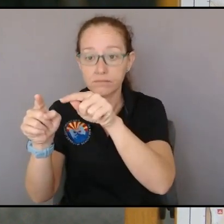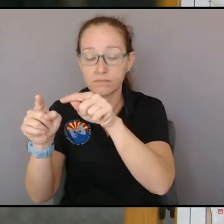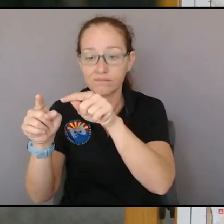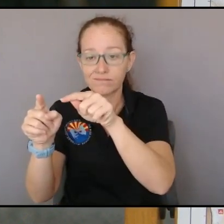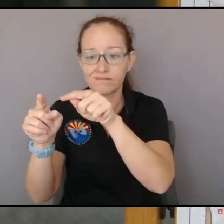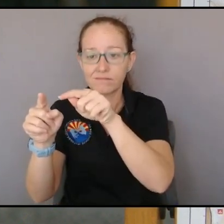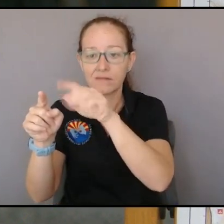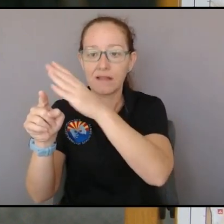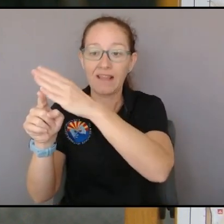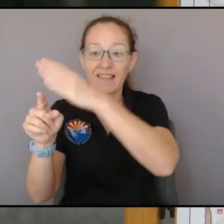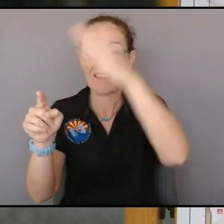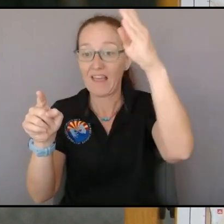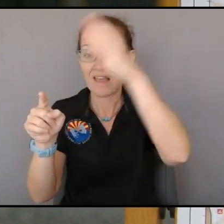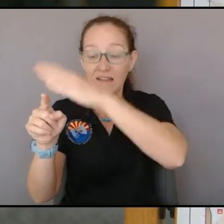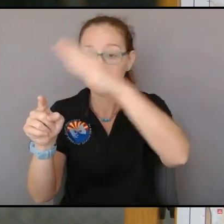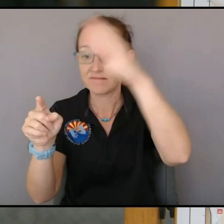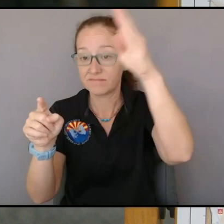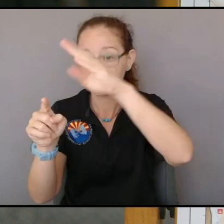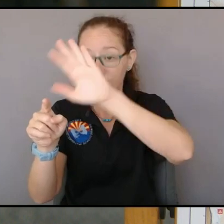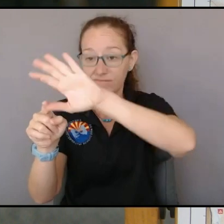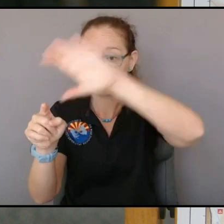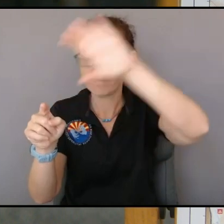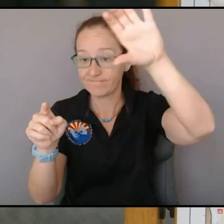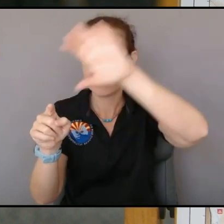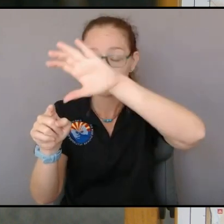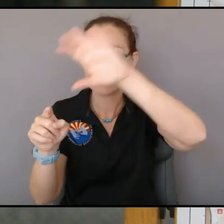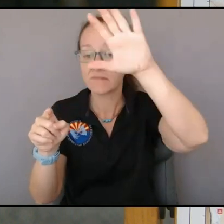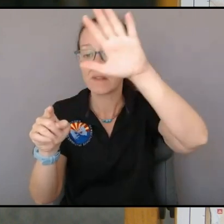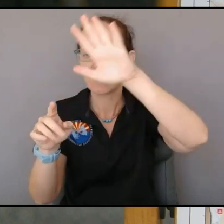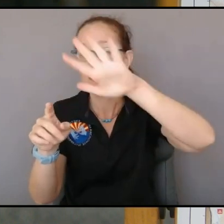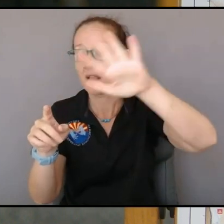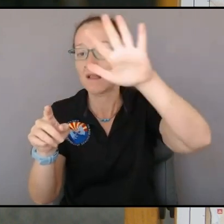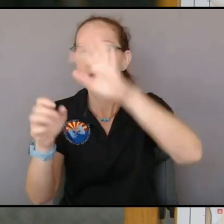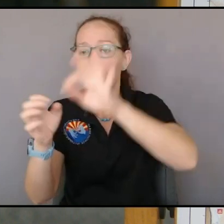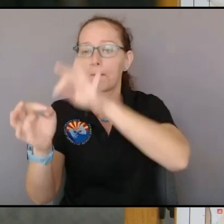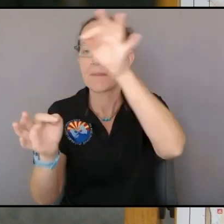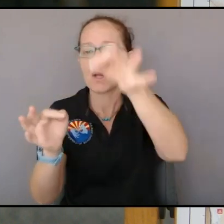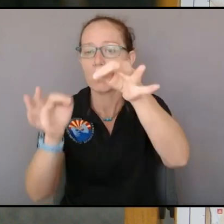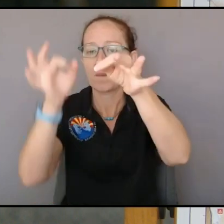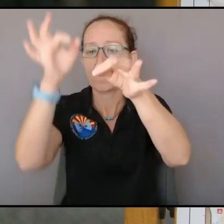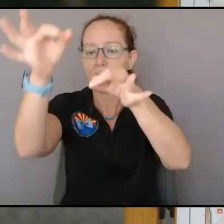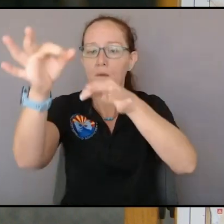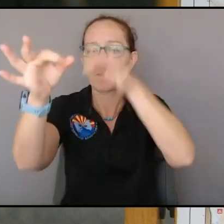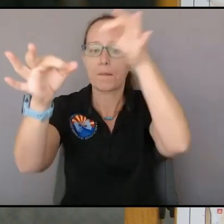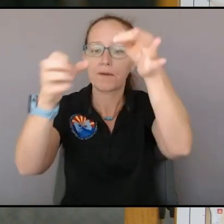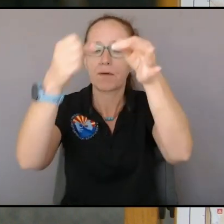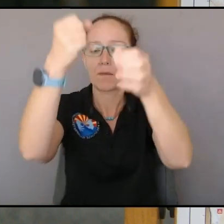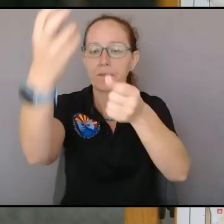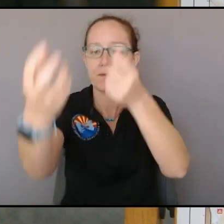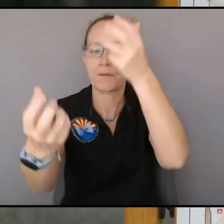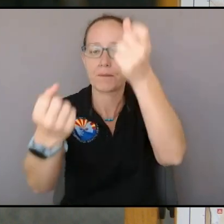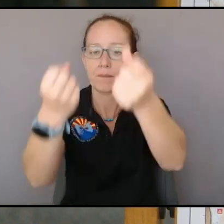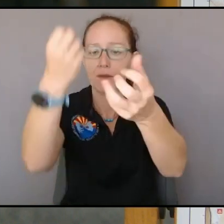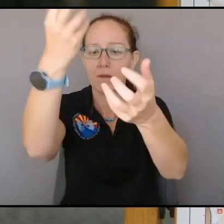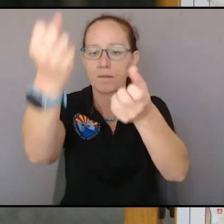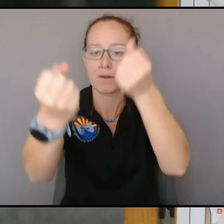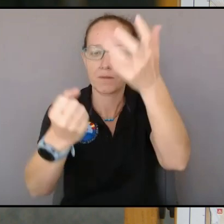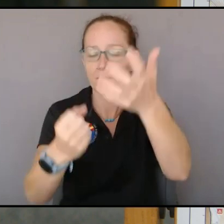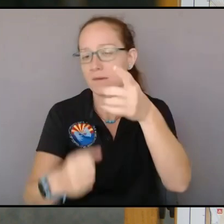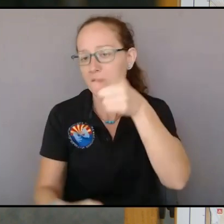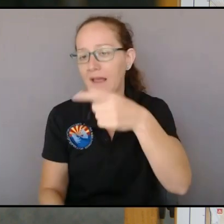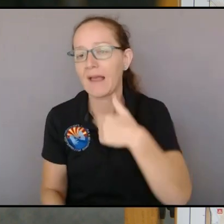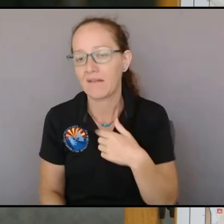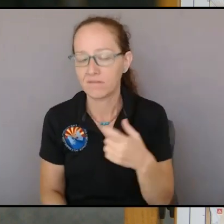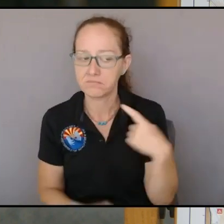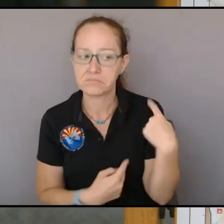to the northeast of that point that comes out like this there's multiple spot fires from the previous days that have occurred out in here so then and most of them are quite